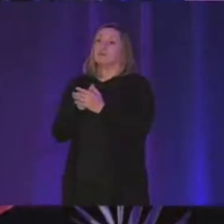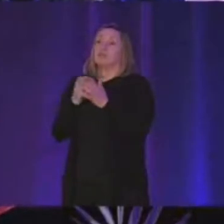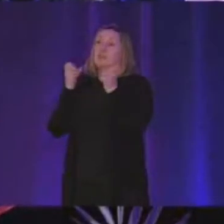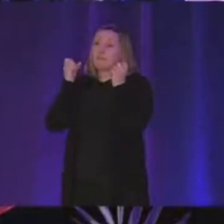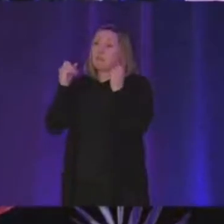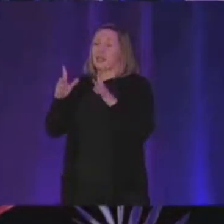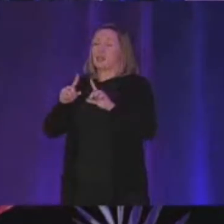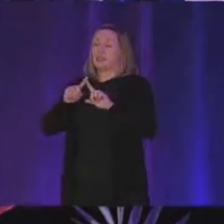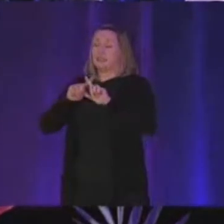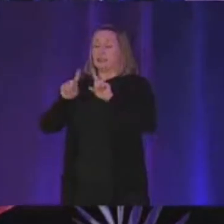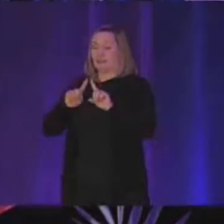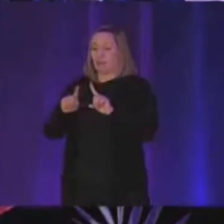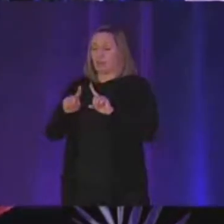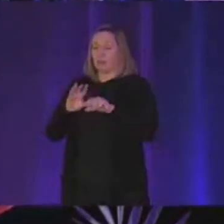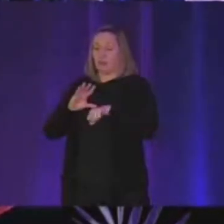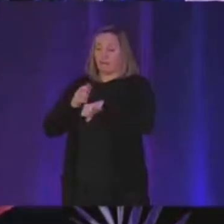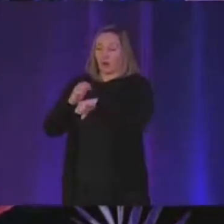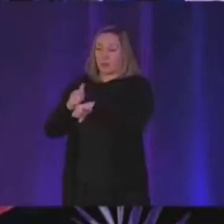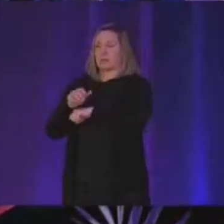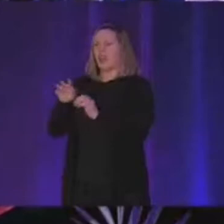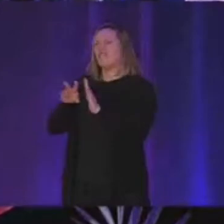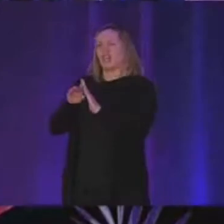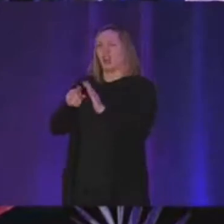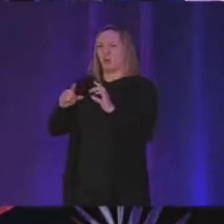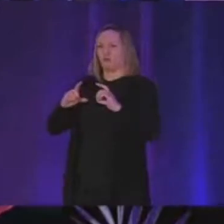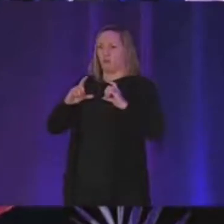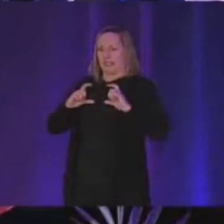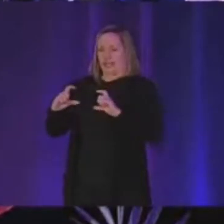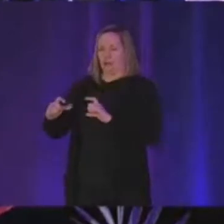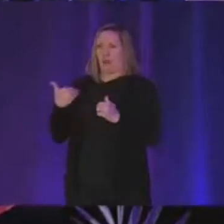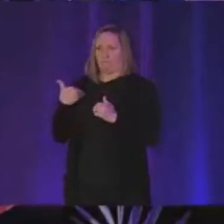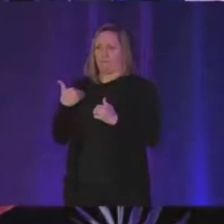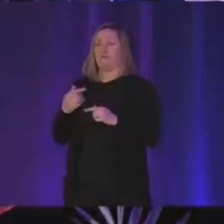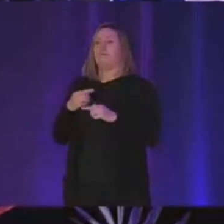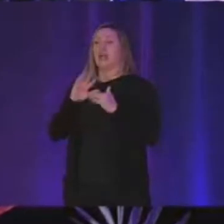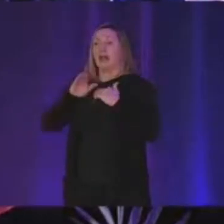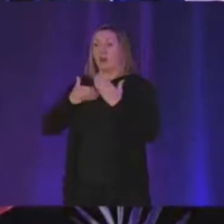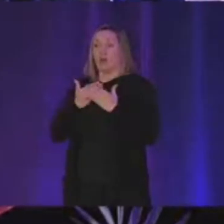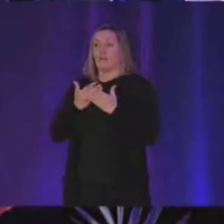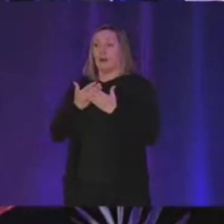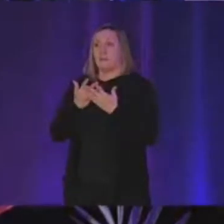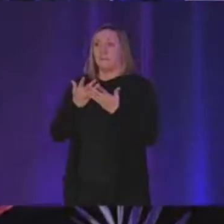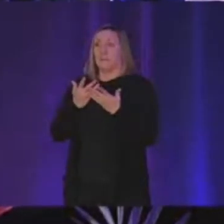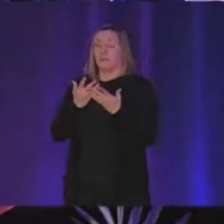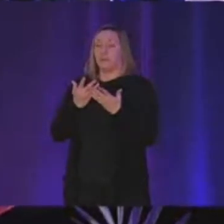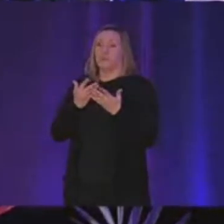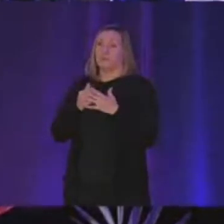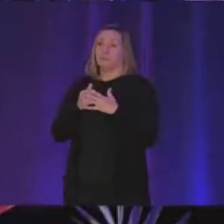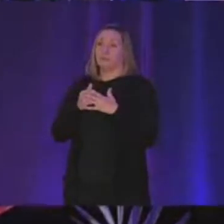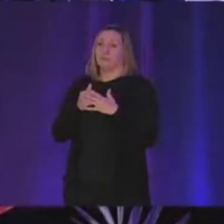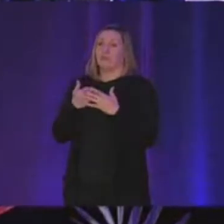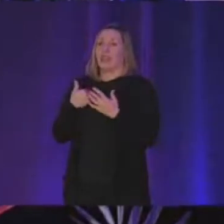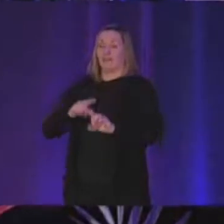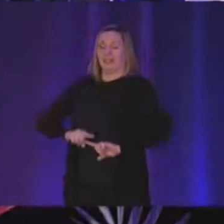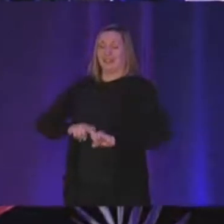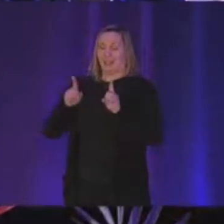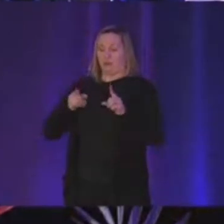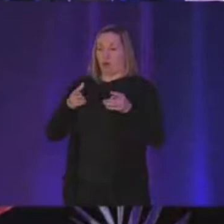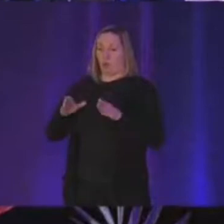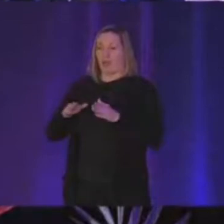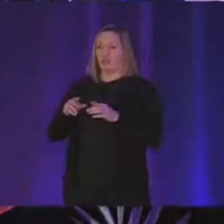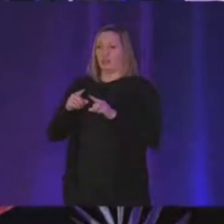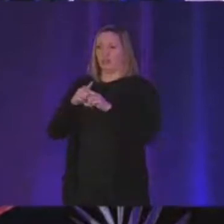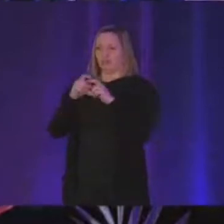different uh file formats like video containers and all of them uh have different ways of encoding